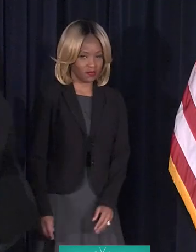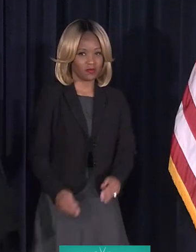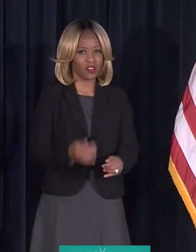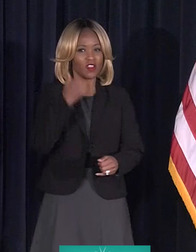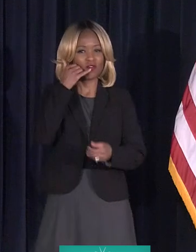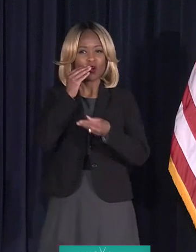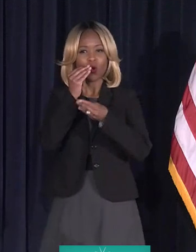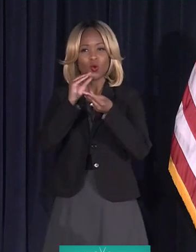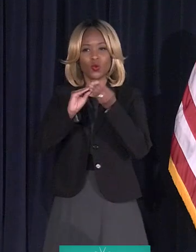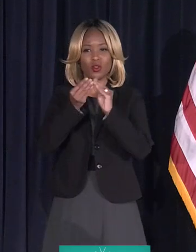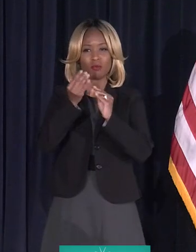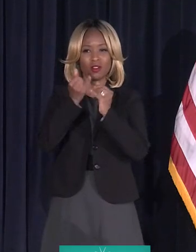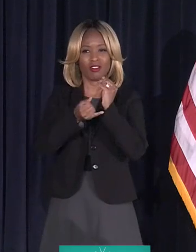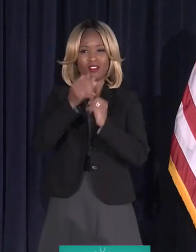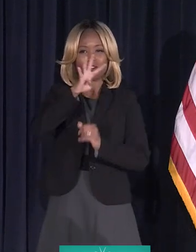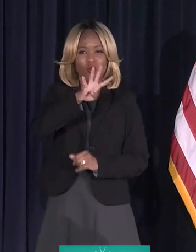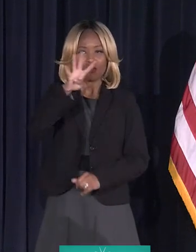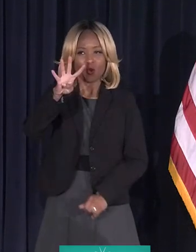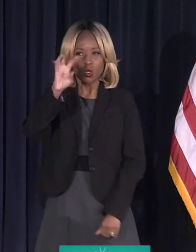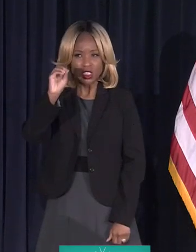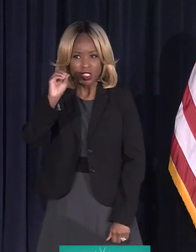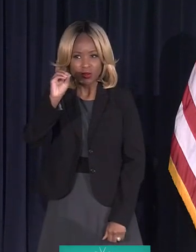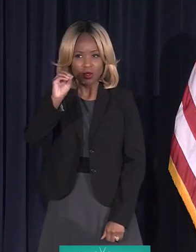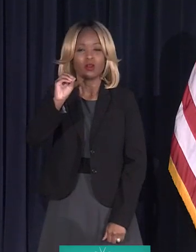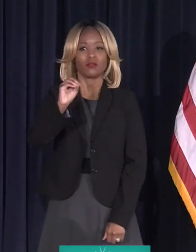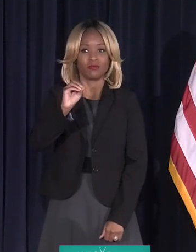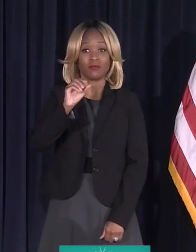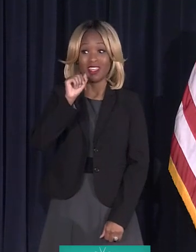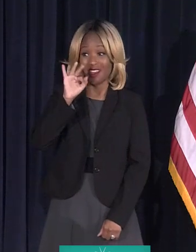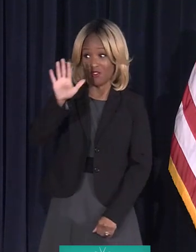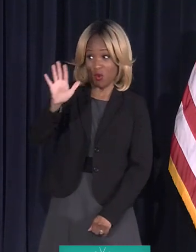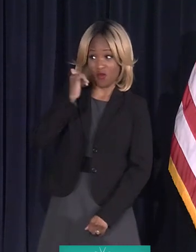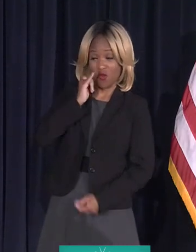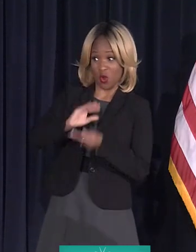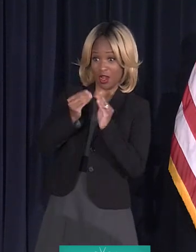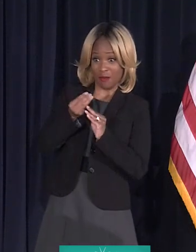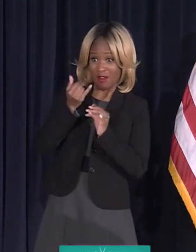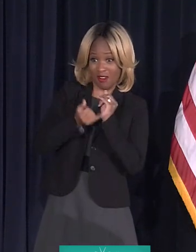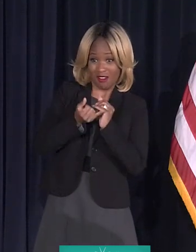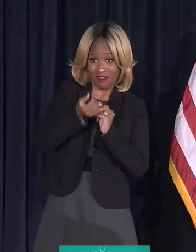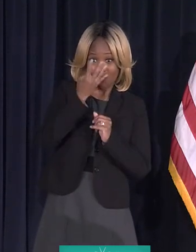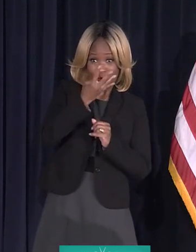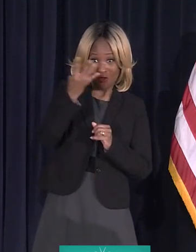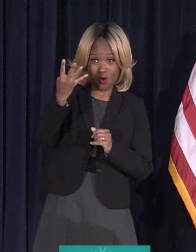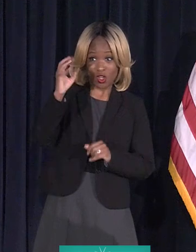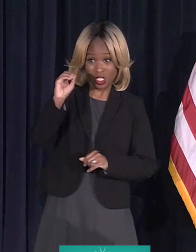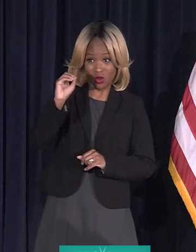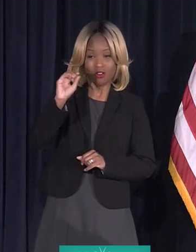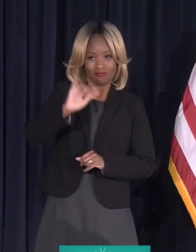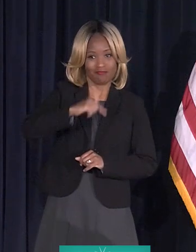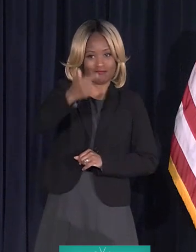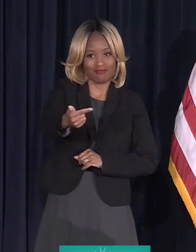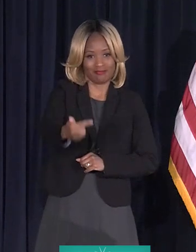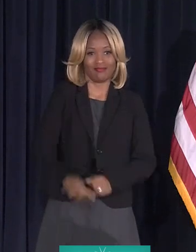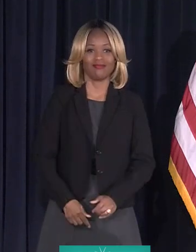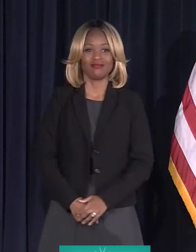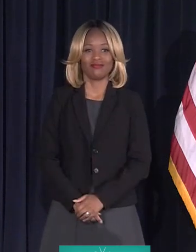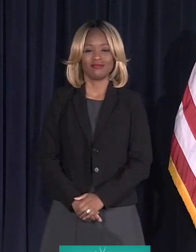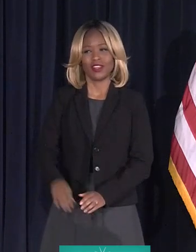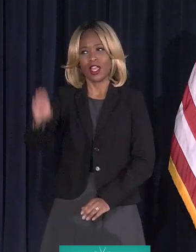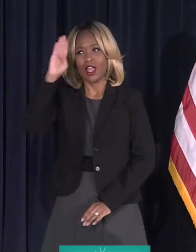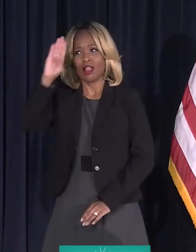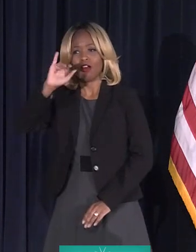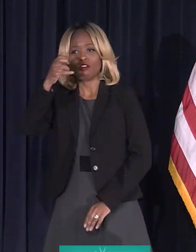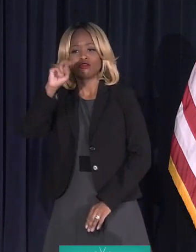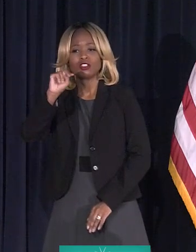in 440. Okay. If your number ends in 440, you are up. Hi, this